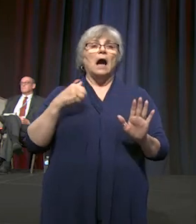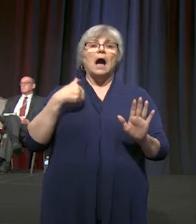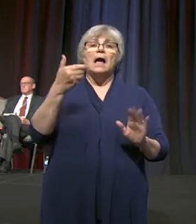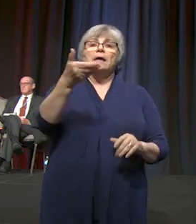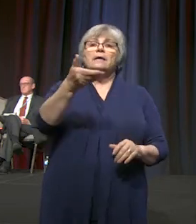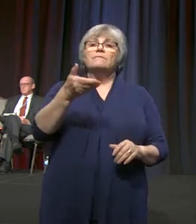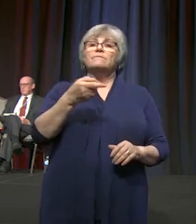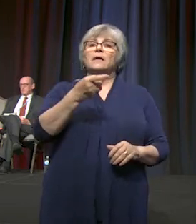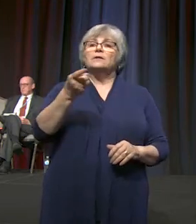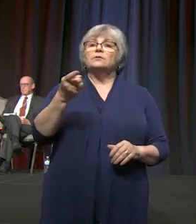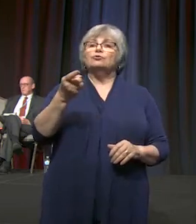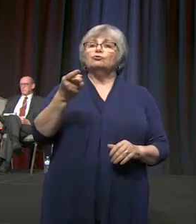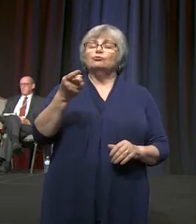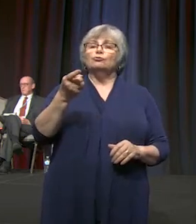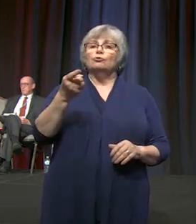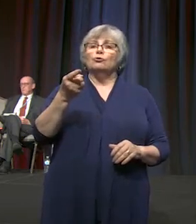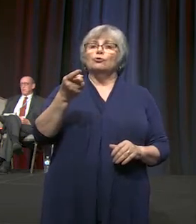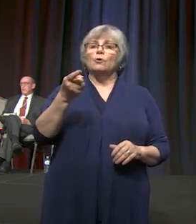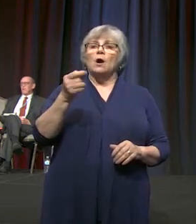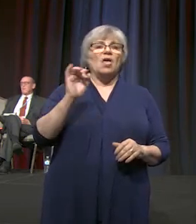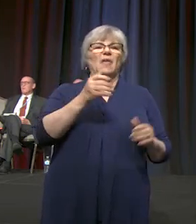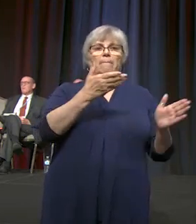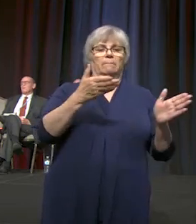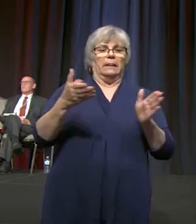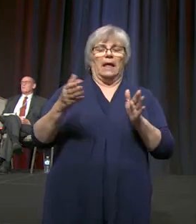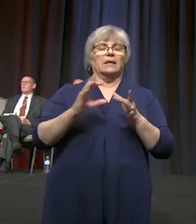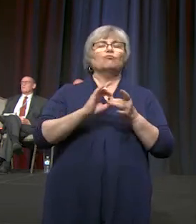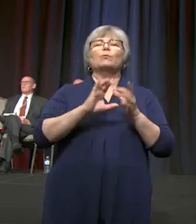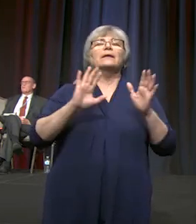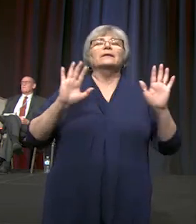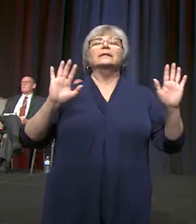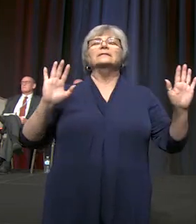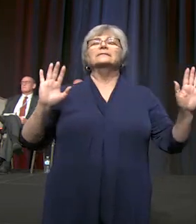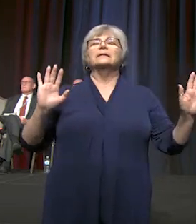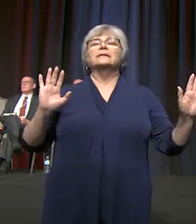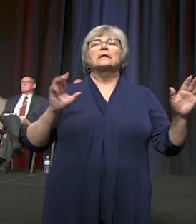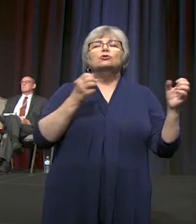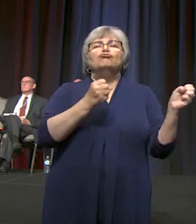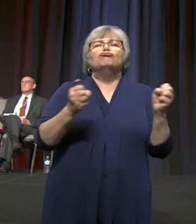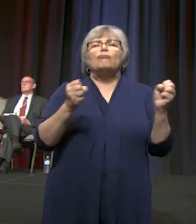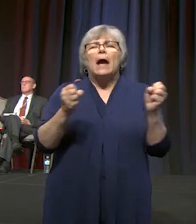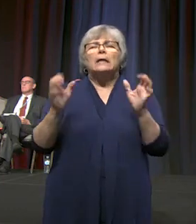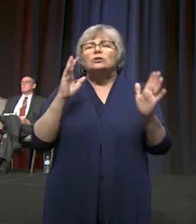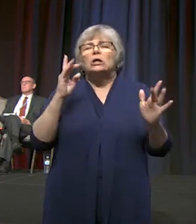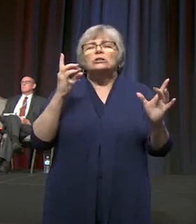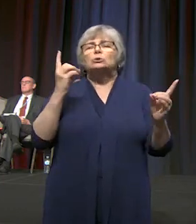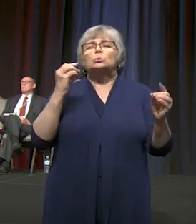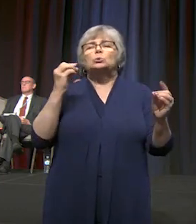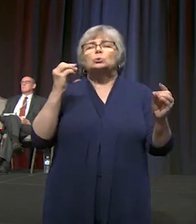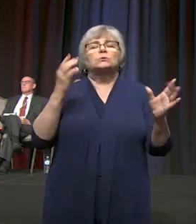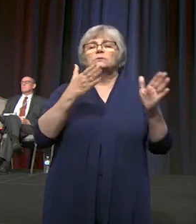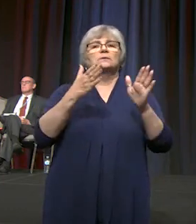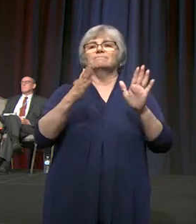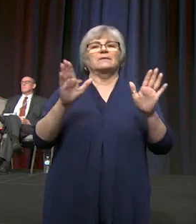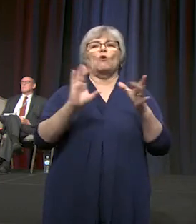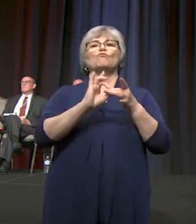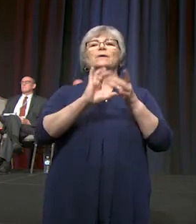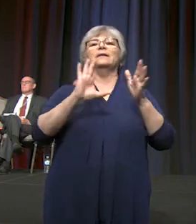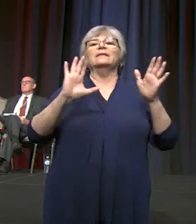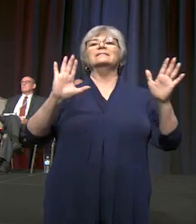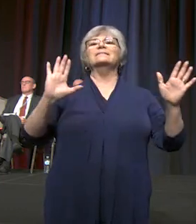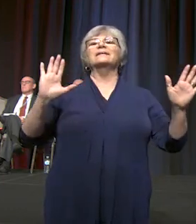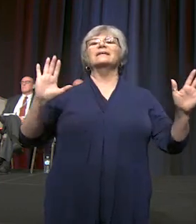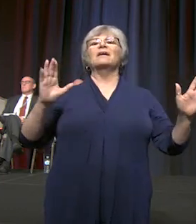you to release the planning and the strategizing just for a few breaths.